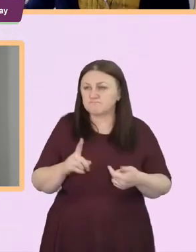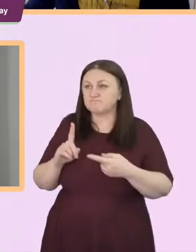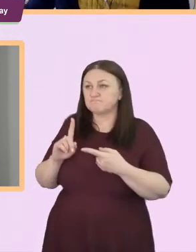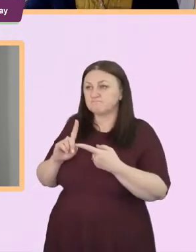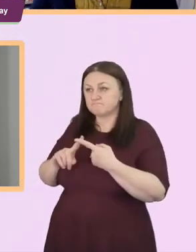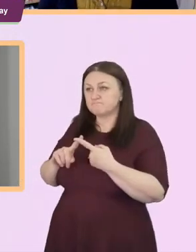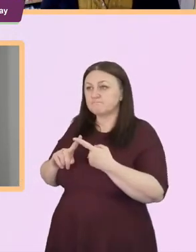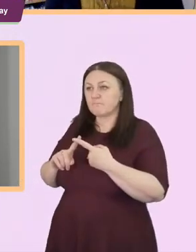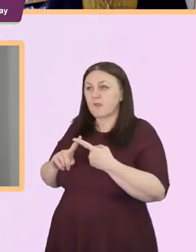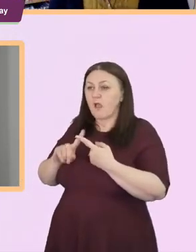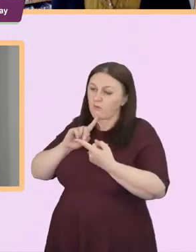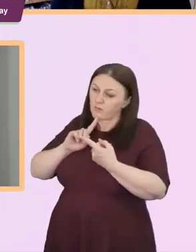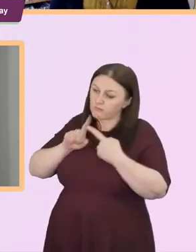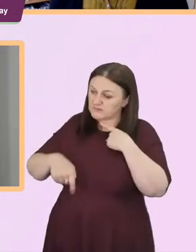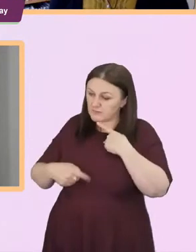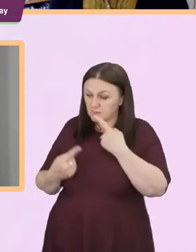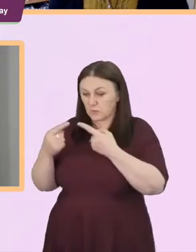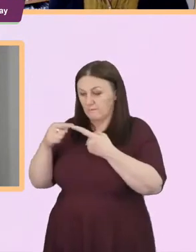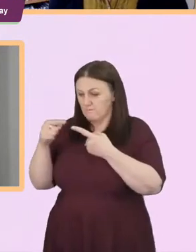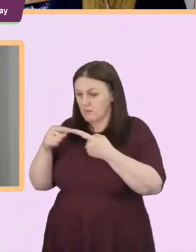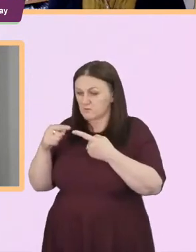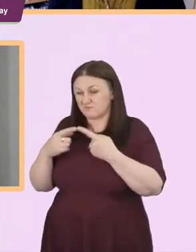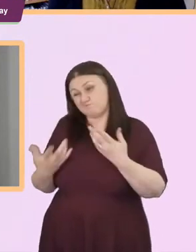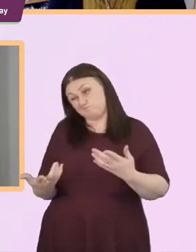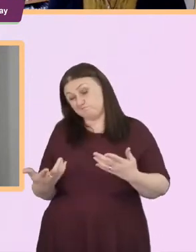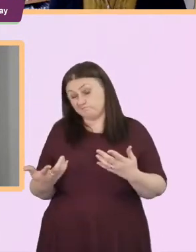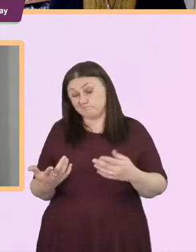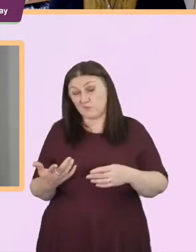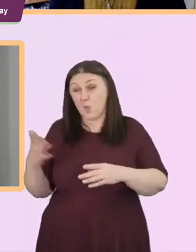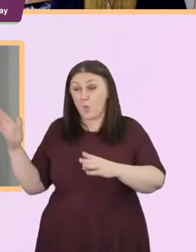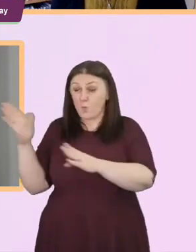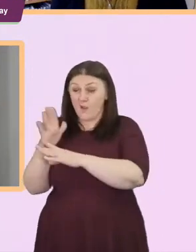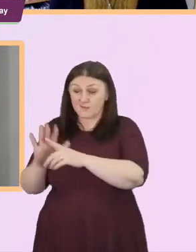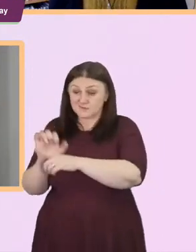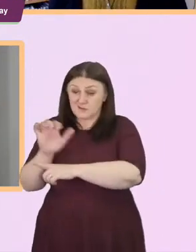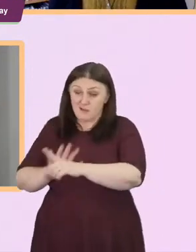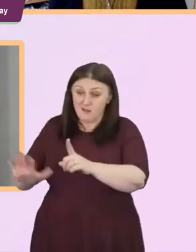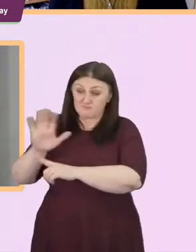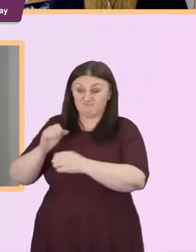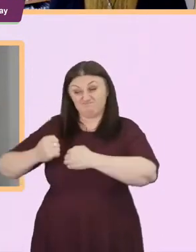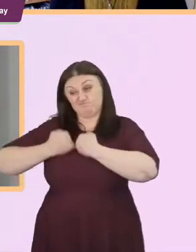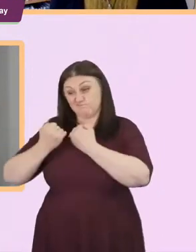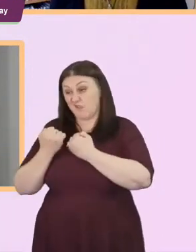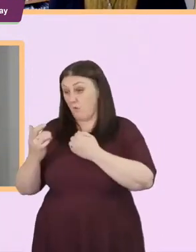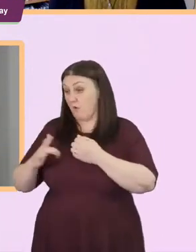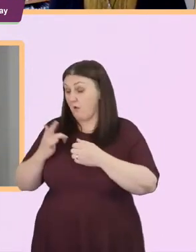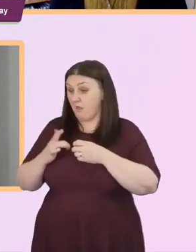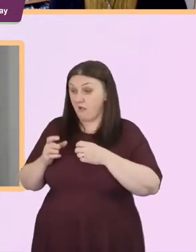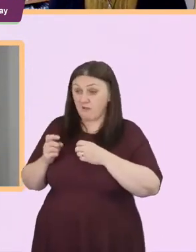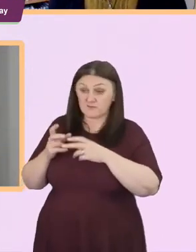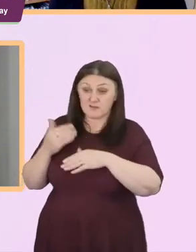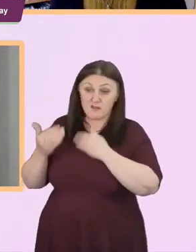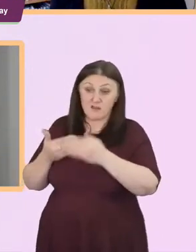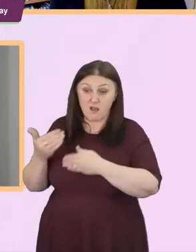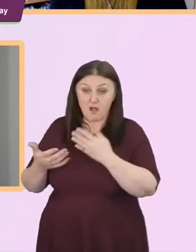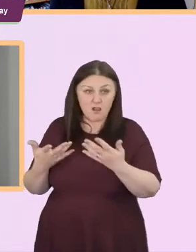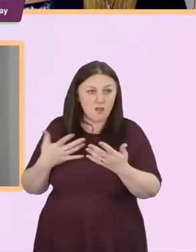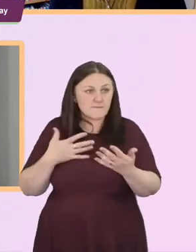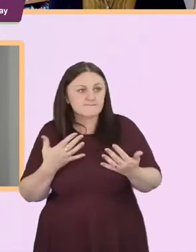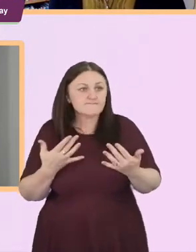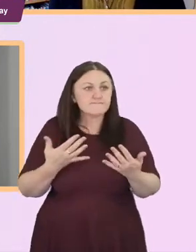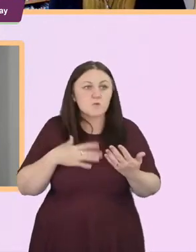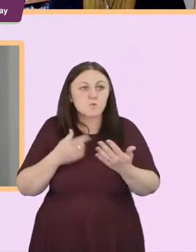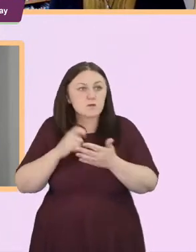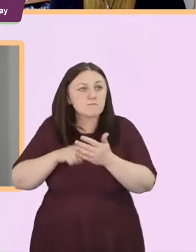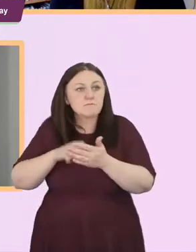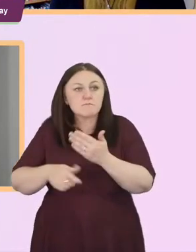I think it's very much a problem of our western lifestyles to kind of want more um we're marketed constantly to have more